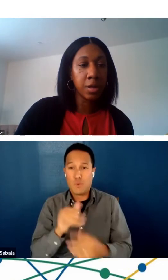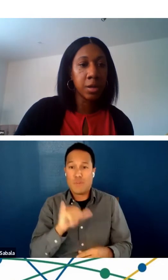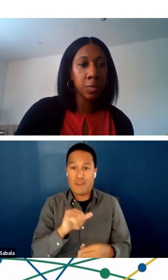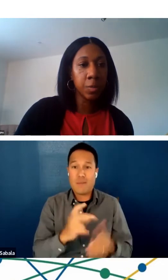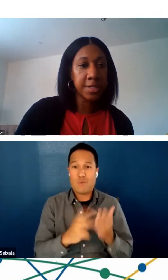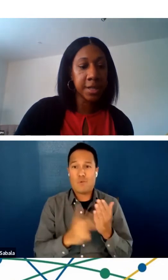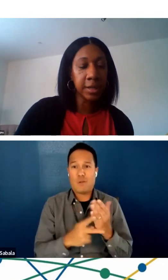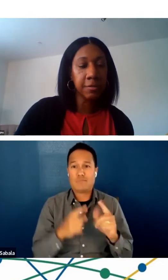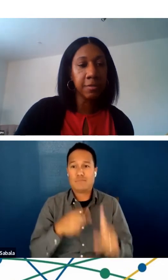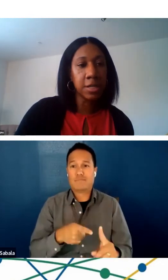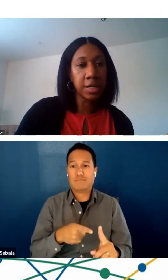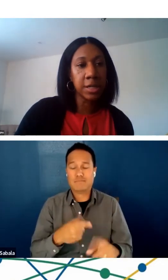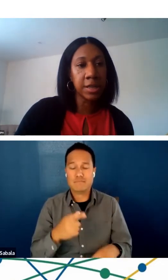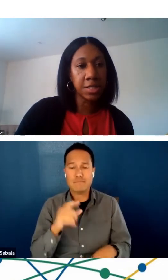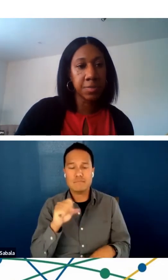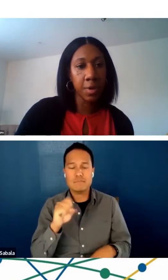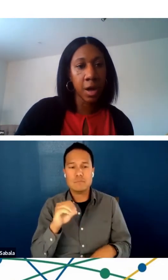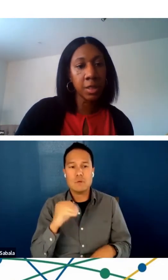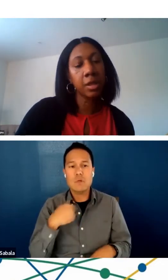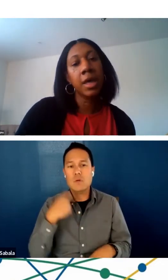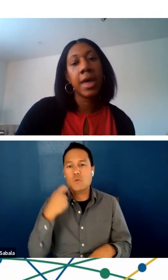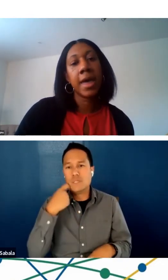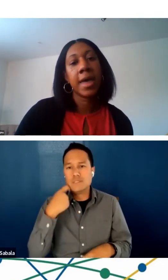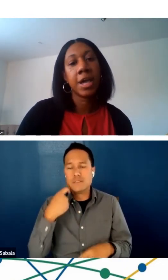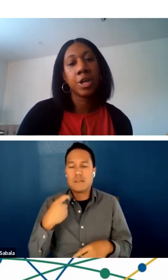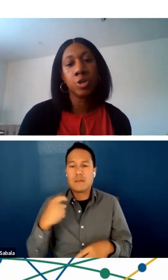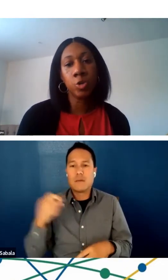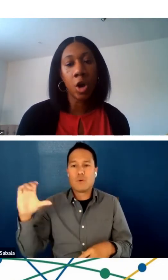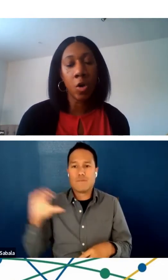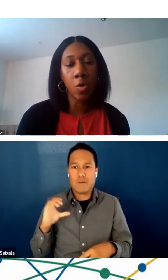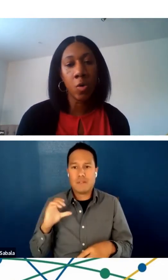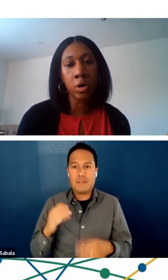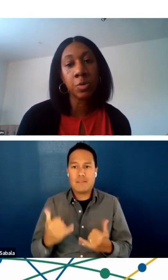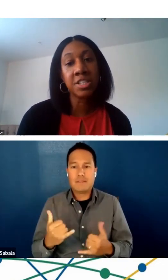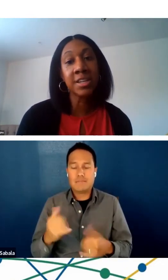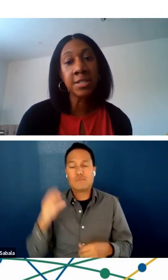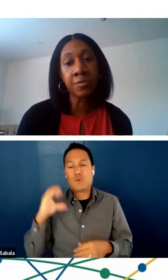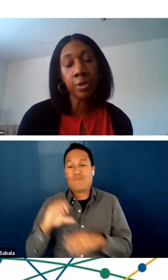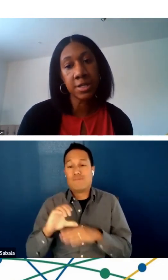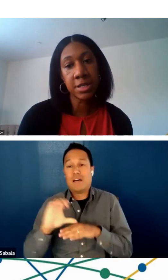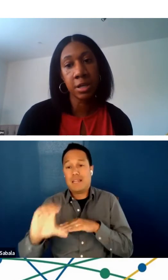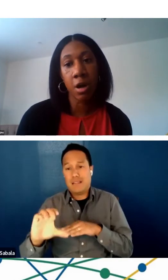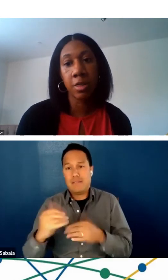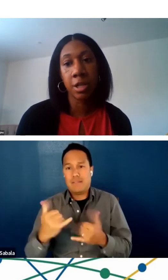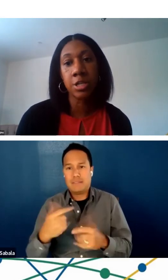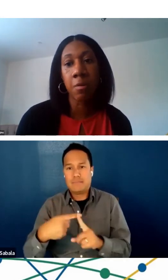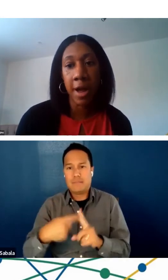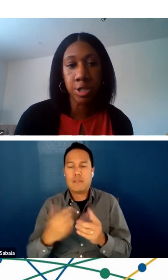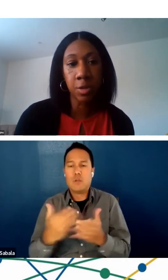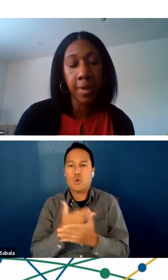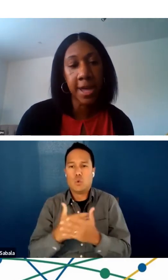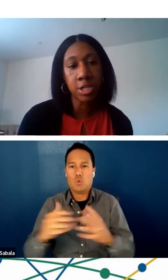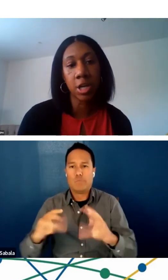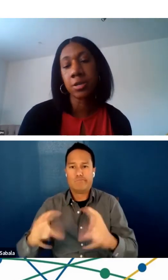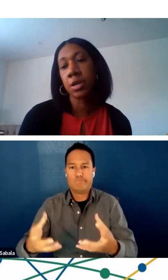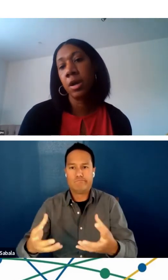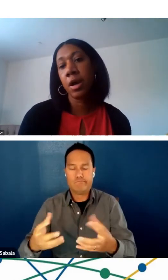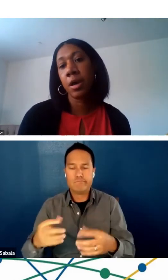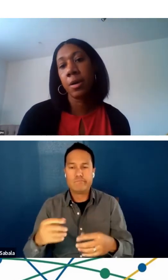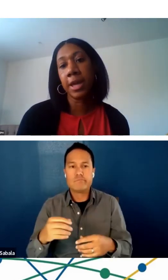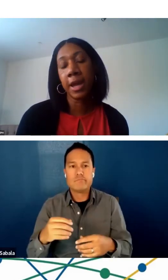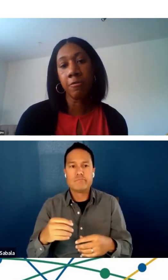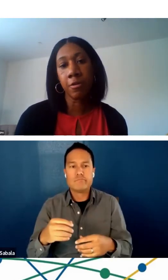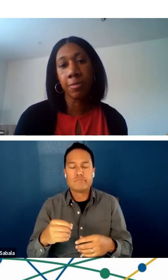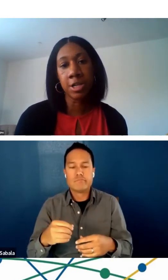recently funded this month a new cohort, which is focusing on the direct-to-patient